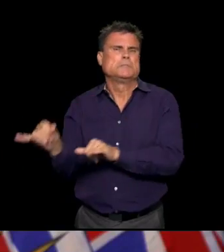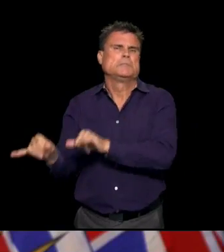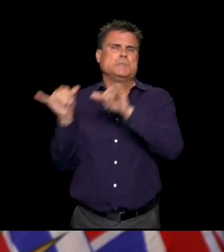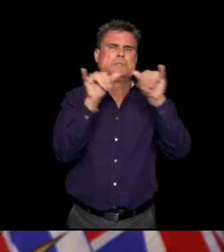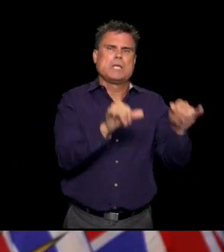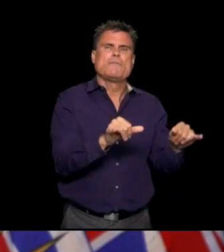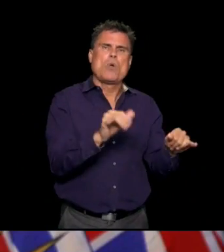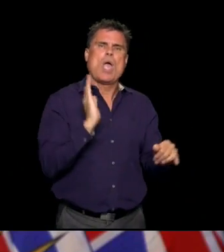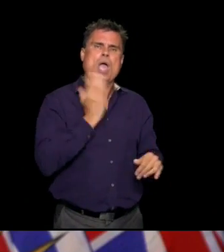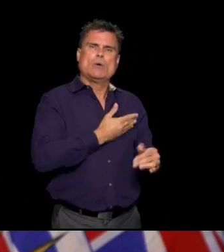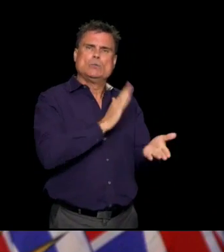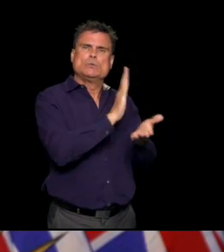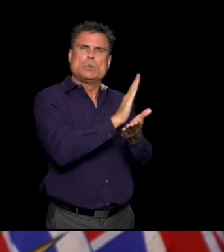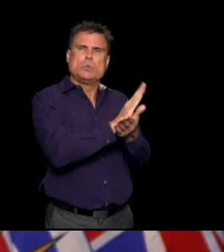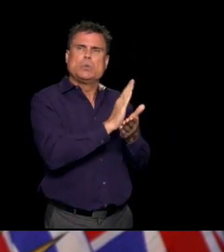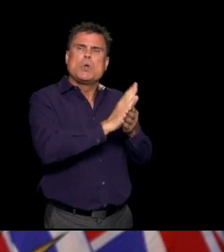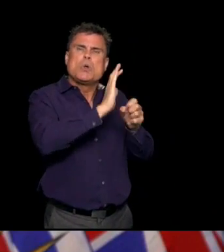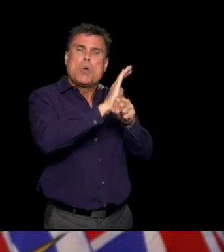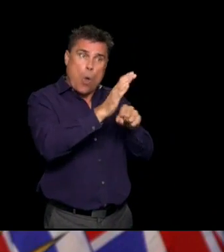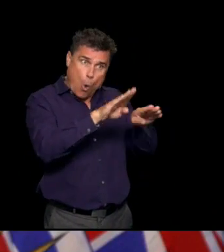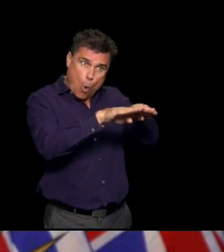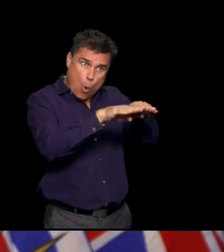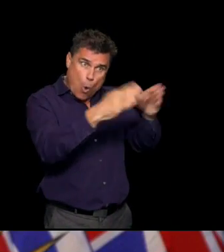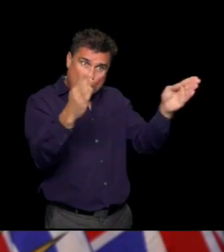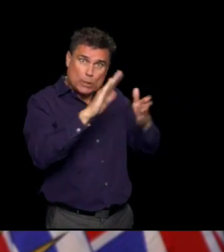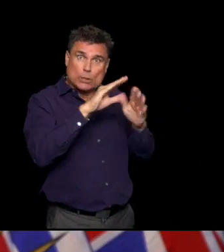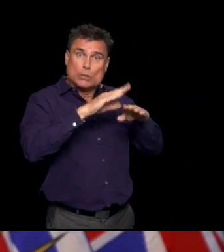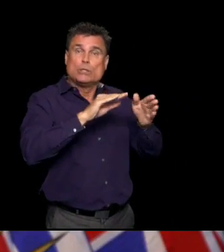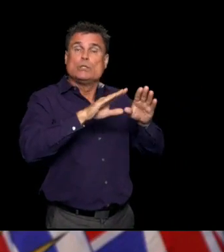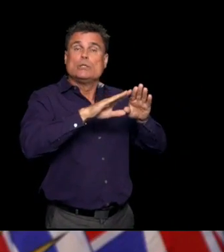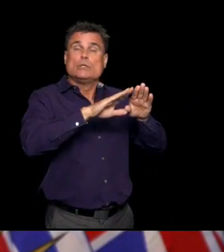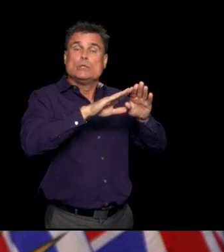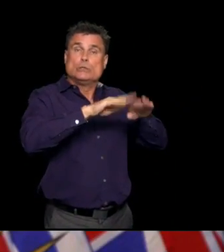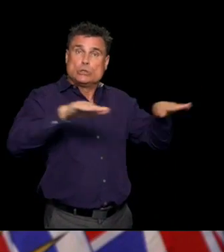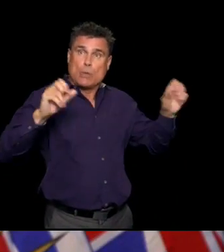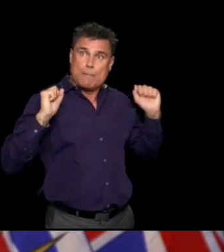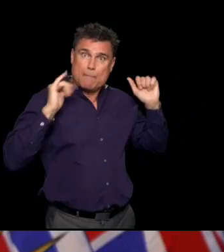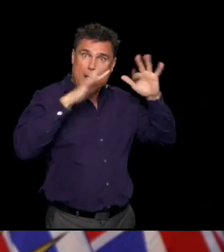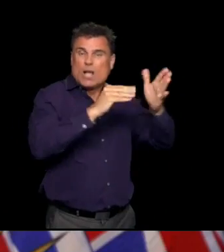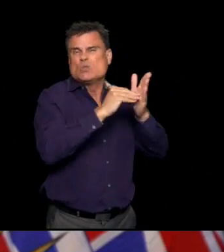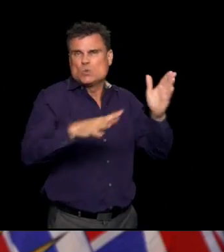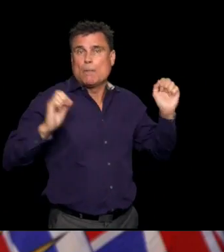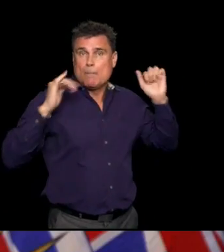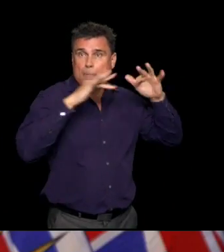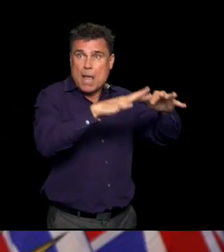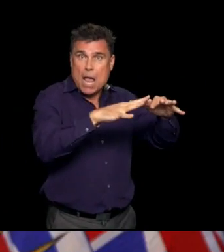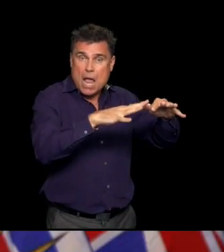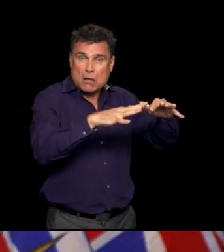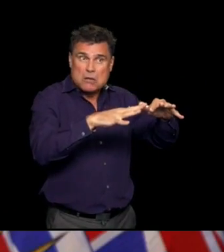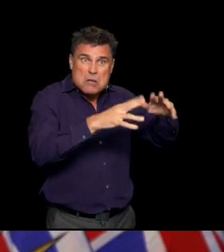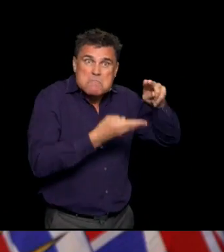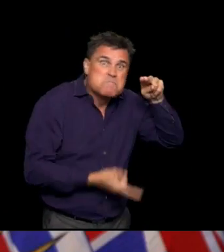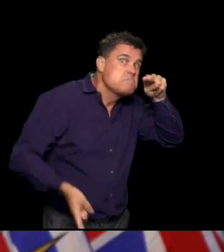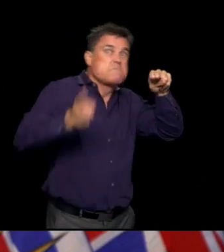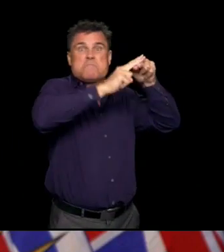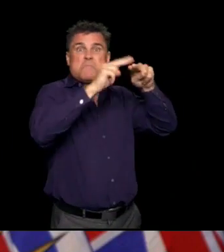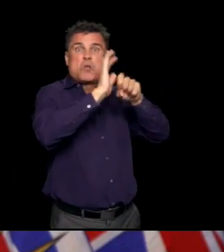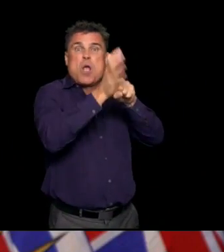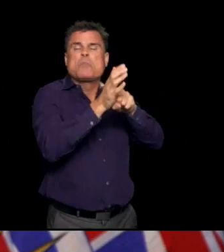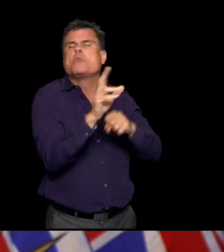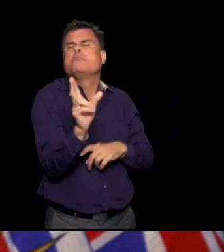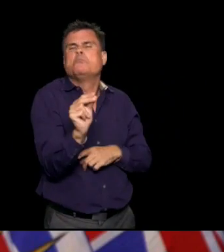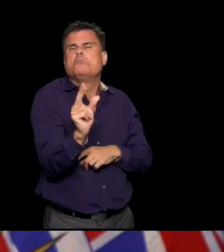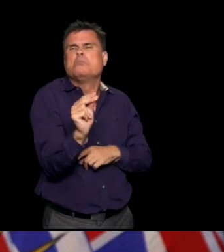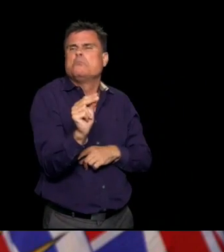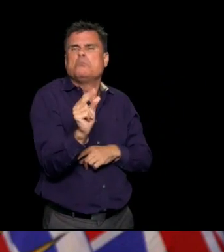And this is a very challenging time, and we in public health will be there with every school in this province to make sure that we